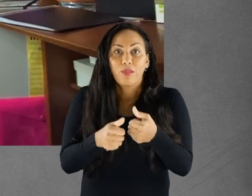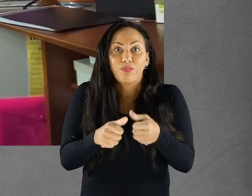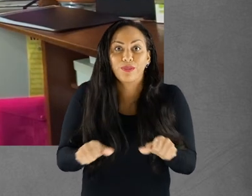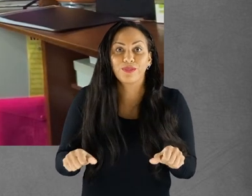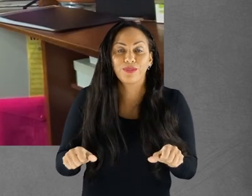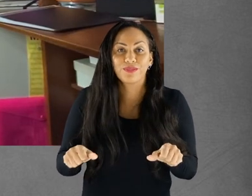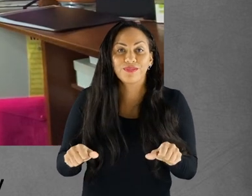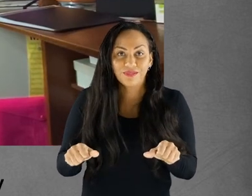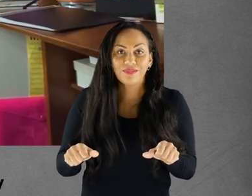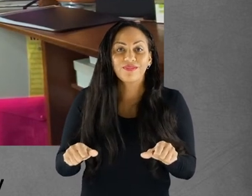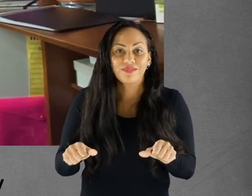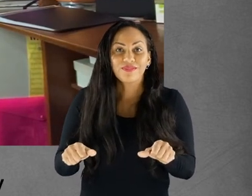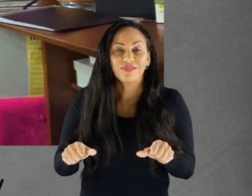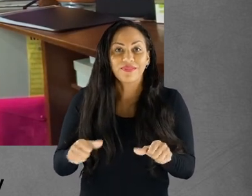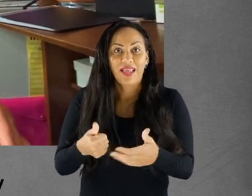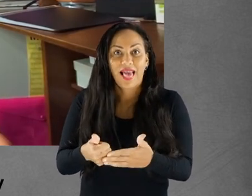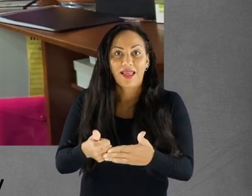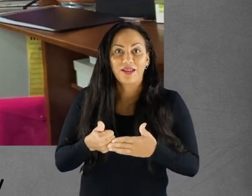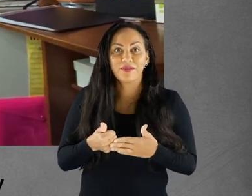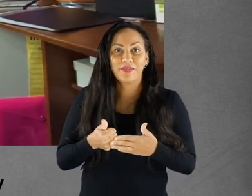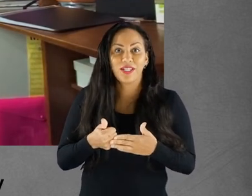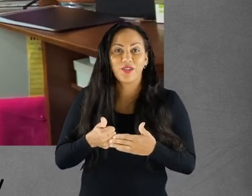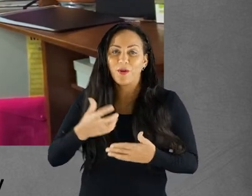finding my voice.